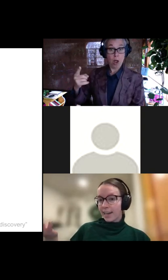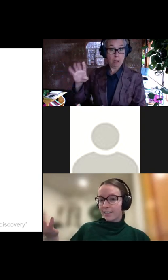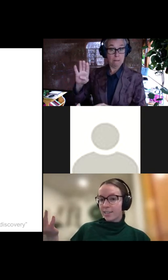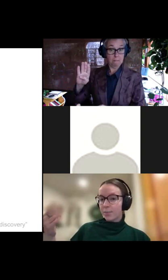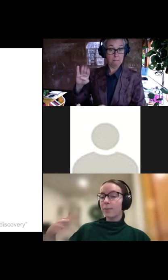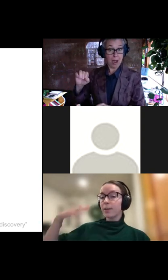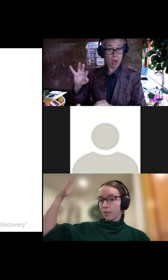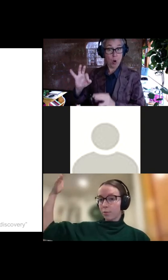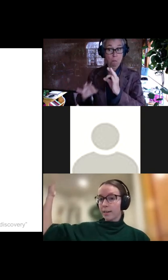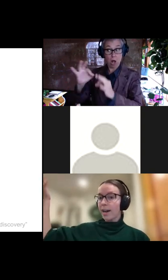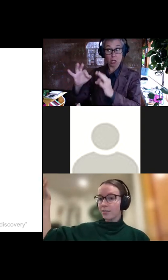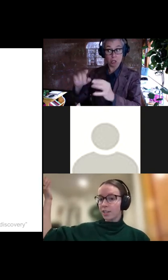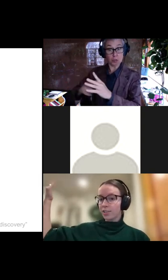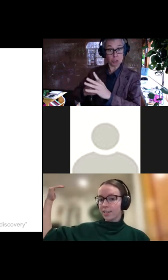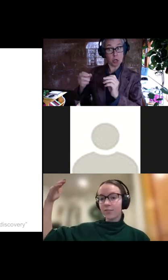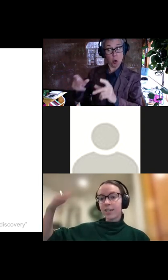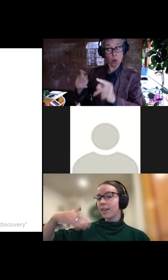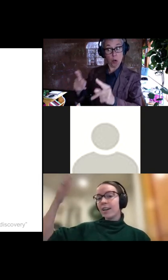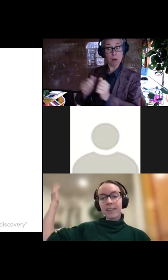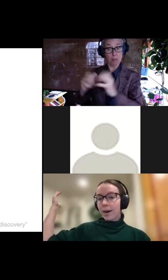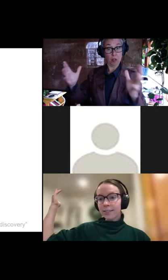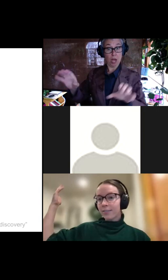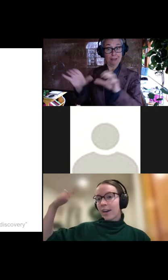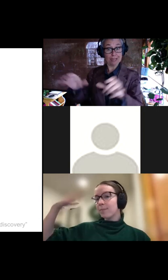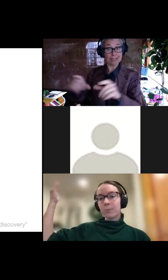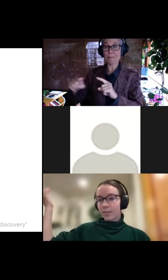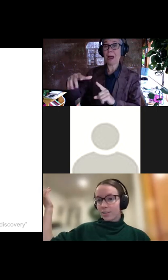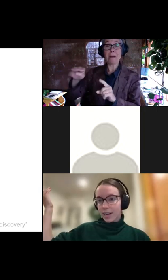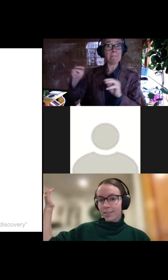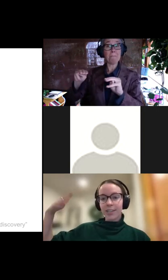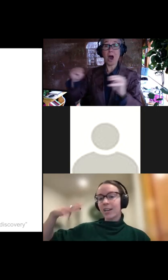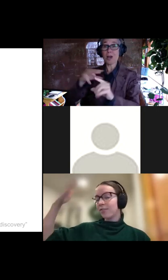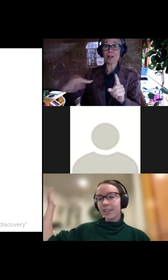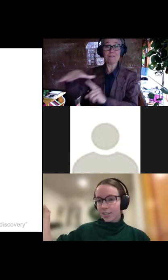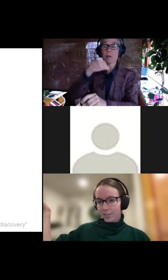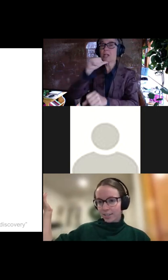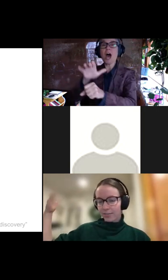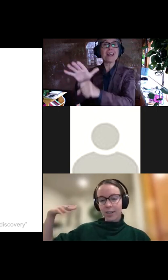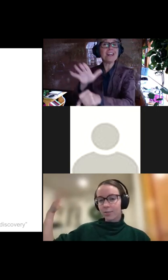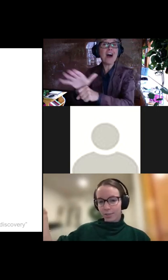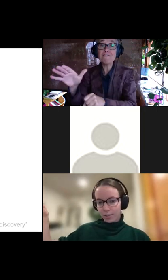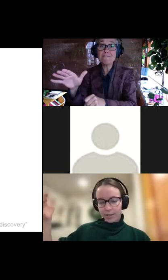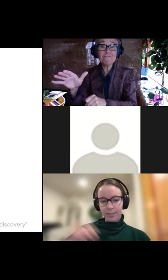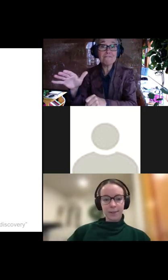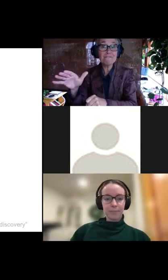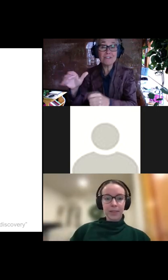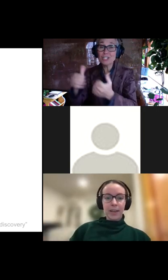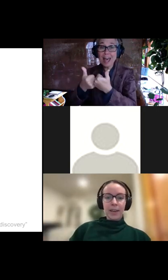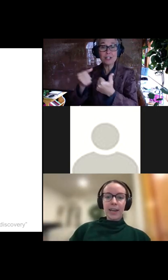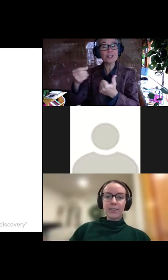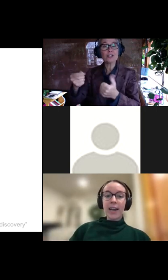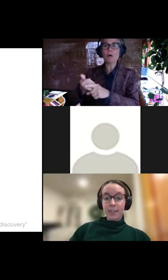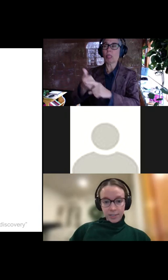that began the experiment with quite a lot of initial activity, the moderate environment wasn't challenging enough. It also didn't evolve. It was too easy.